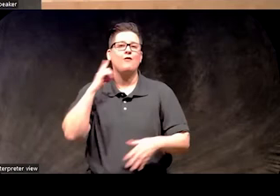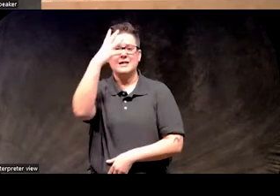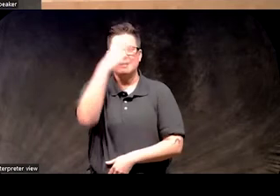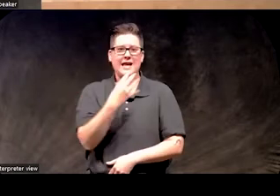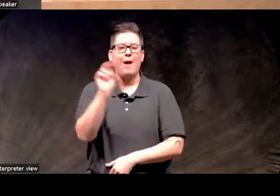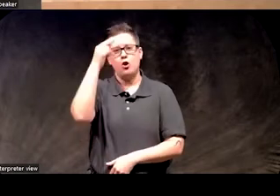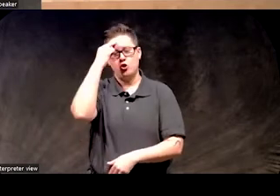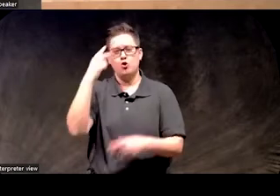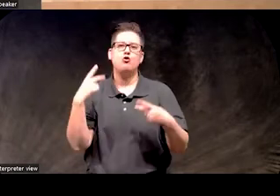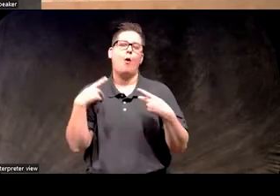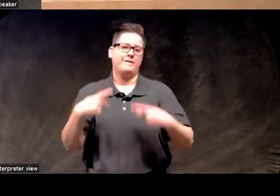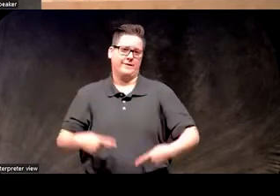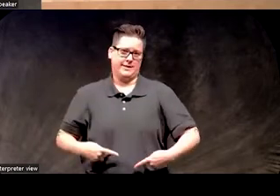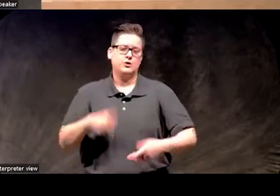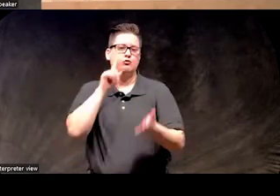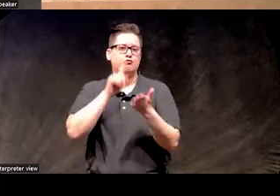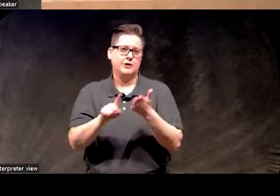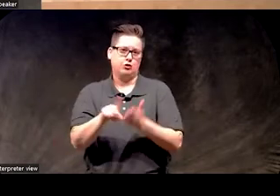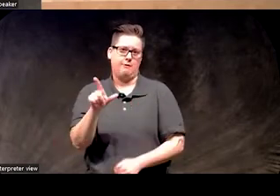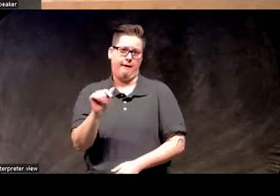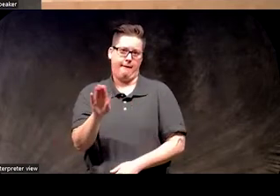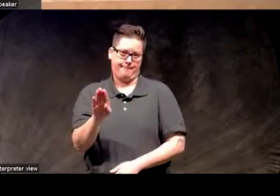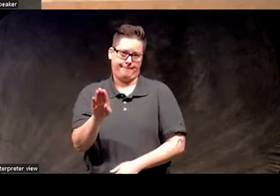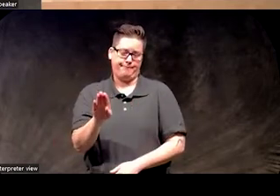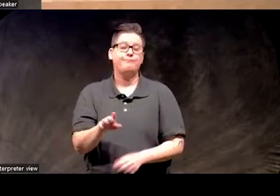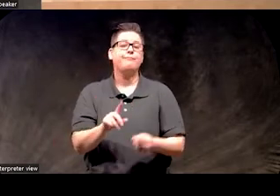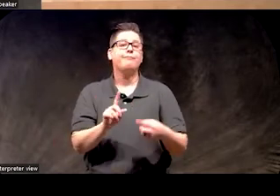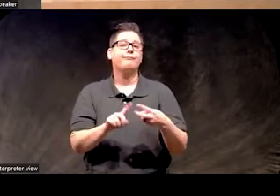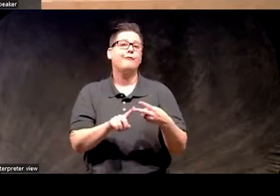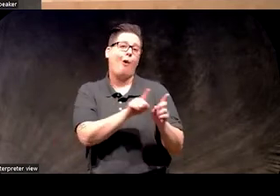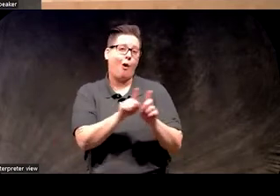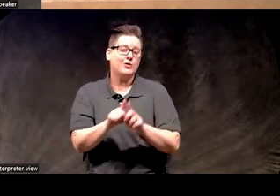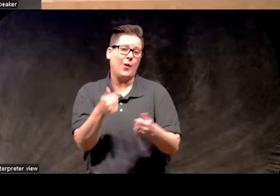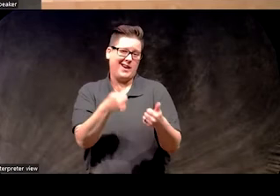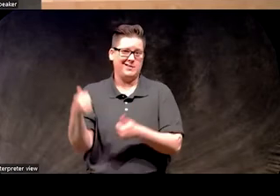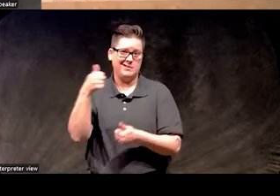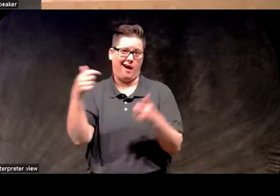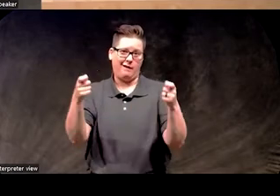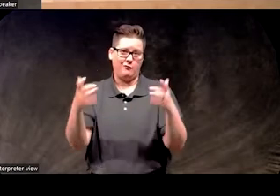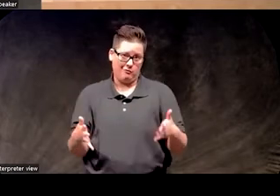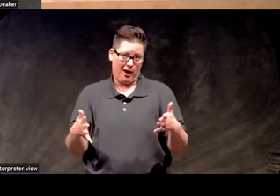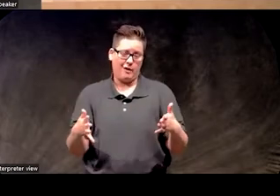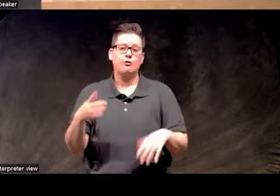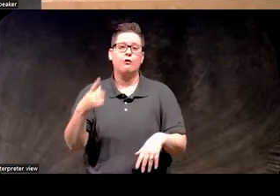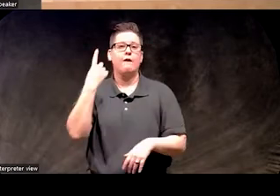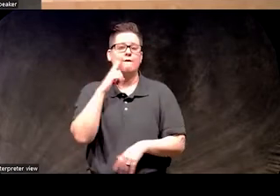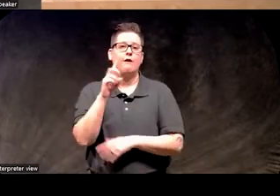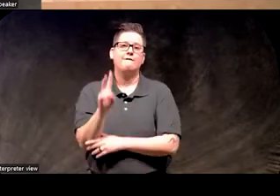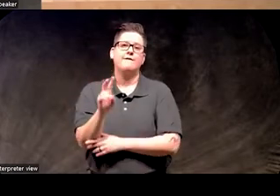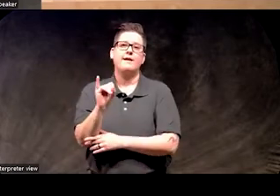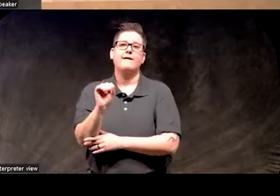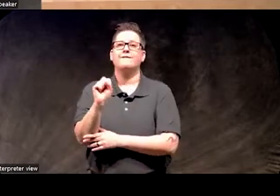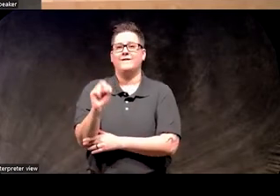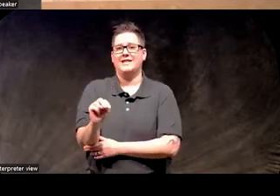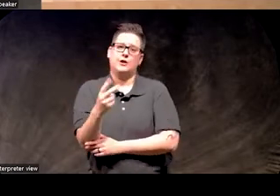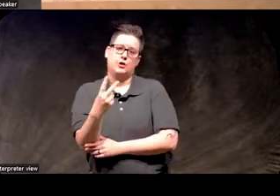Sleep and Neurophysiology Research Lab. He is also the executive director of the VISN